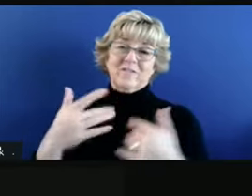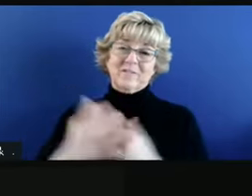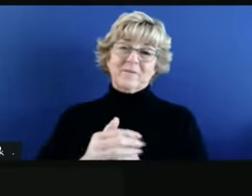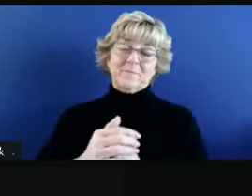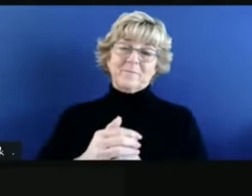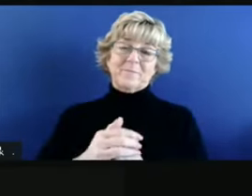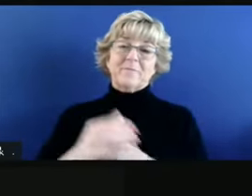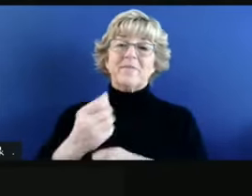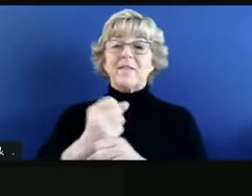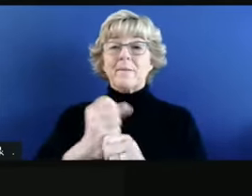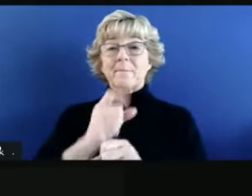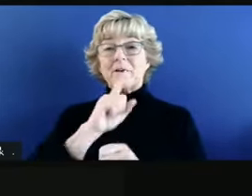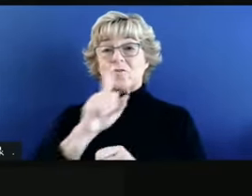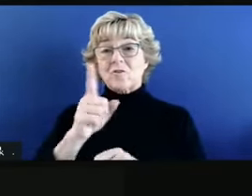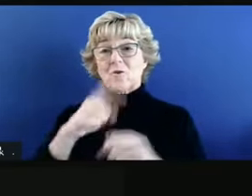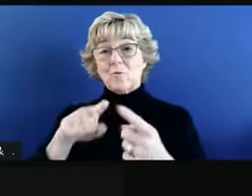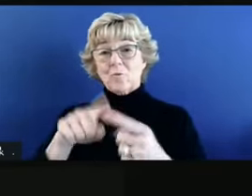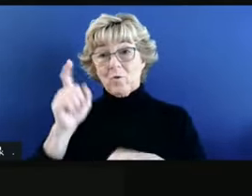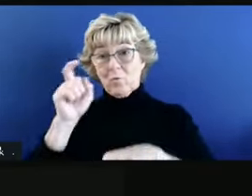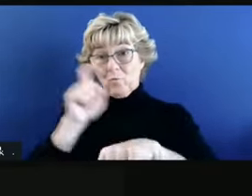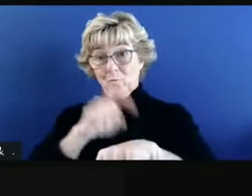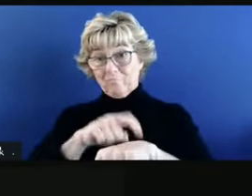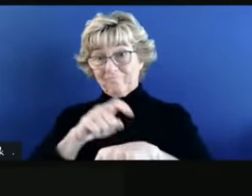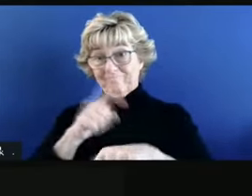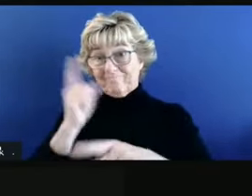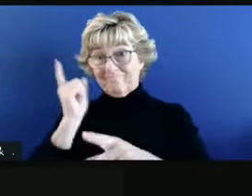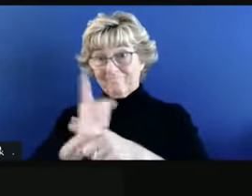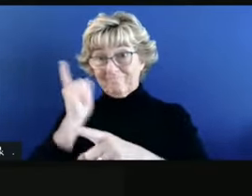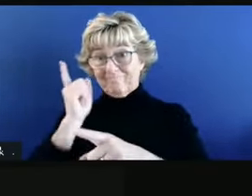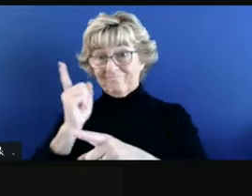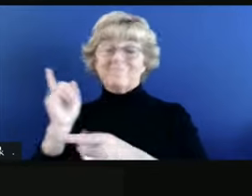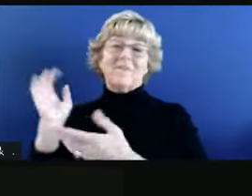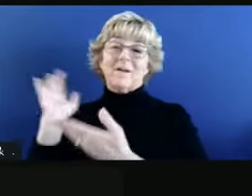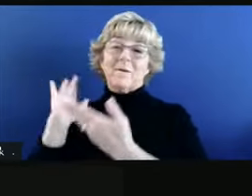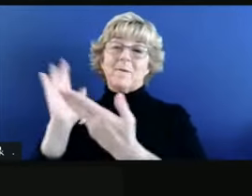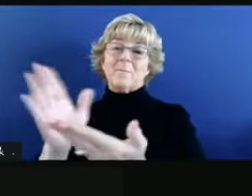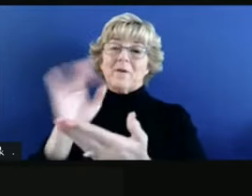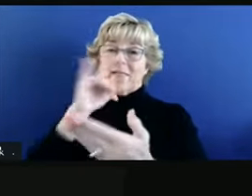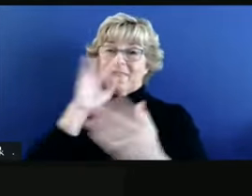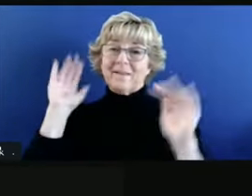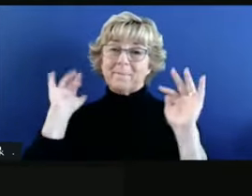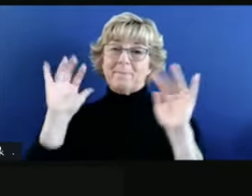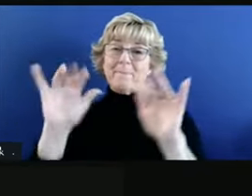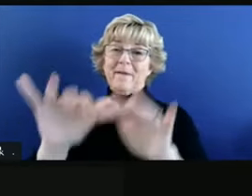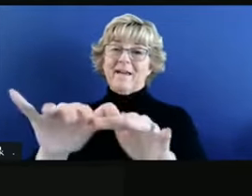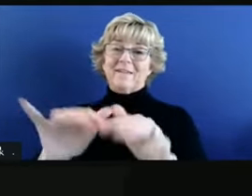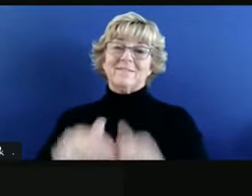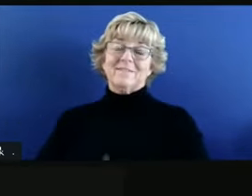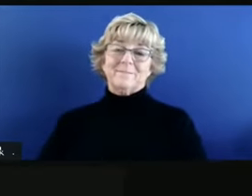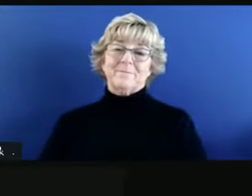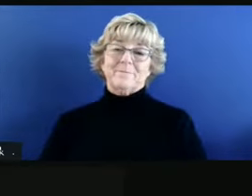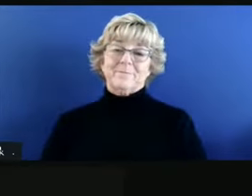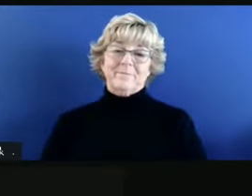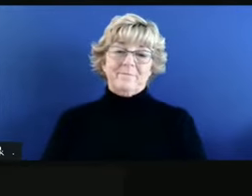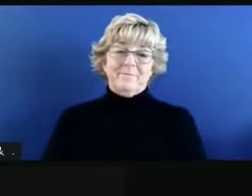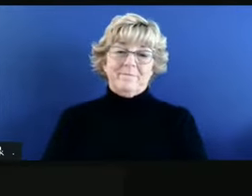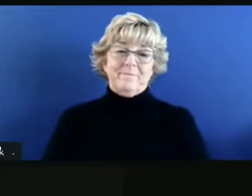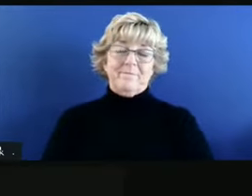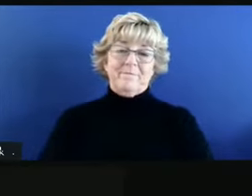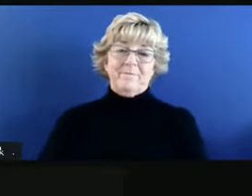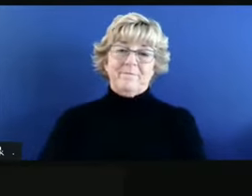and make sure when the time is right that we bring kids back as much as possible. Final question,